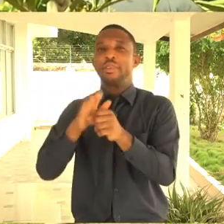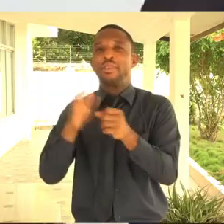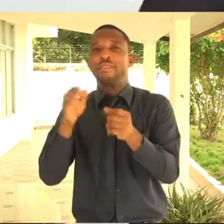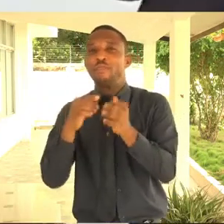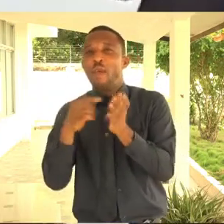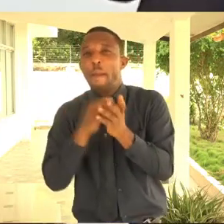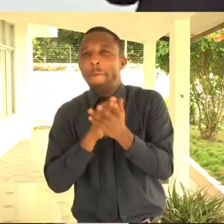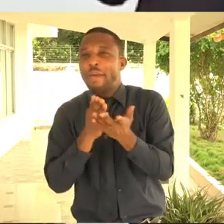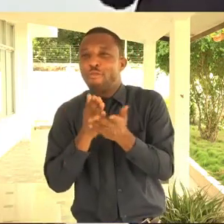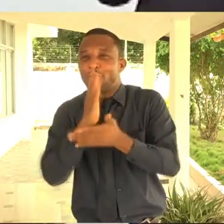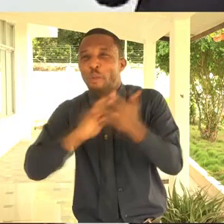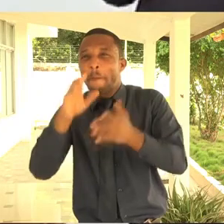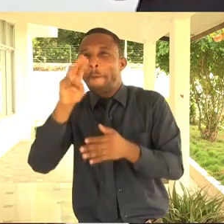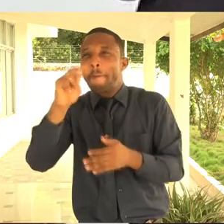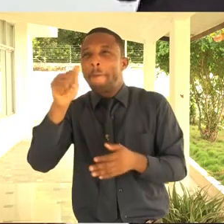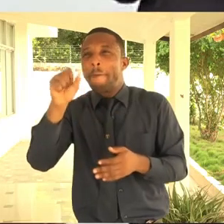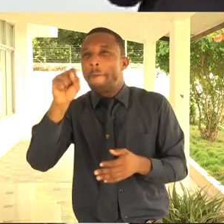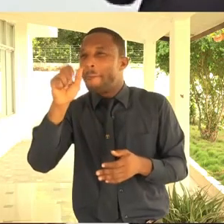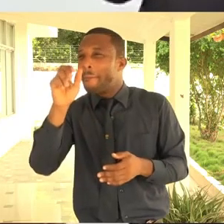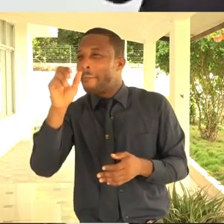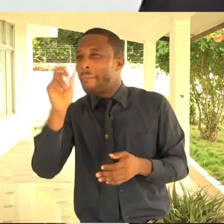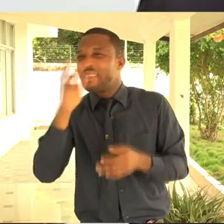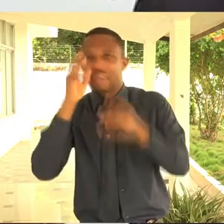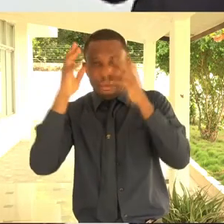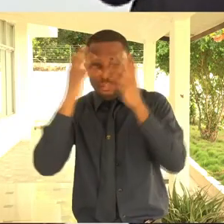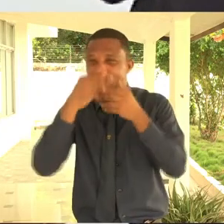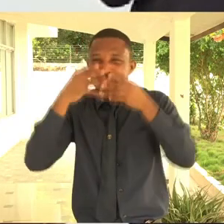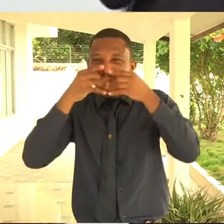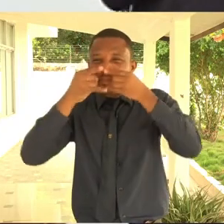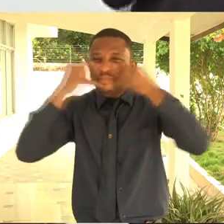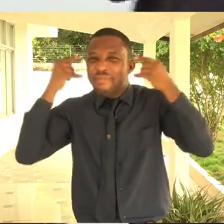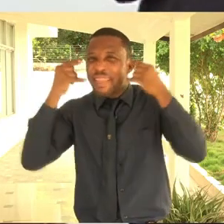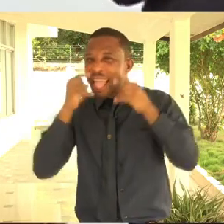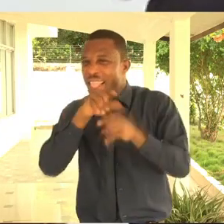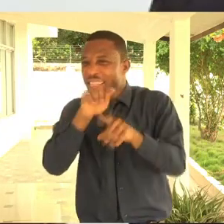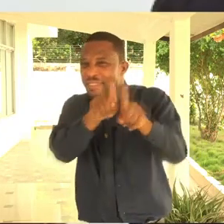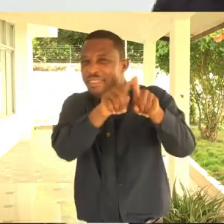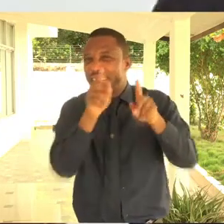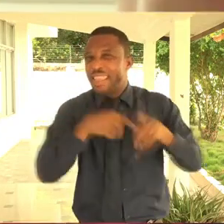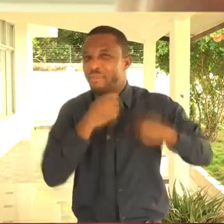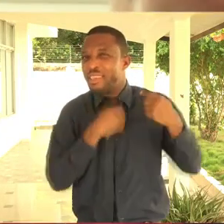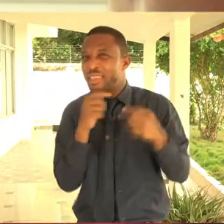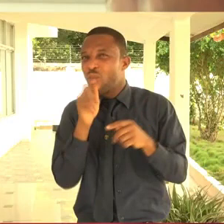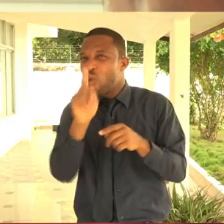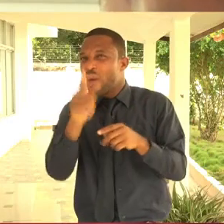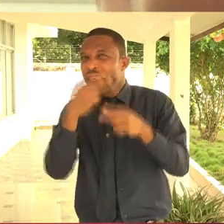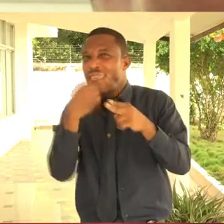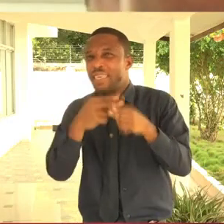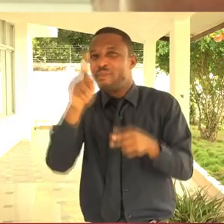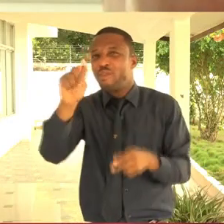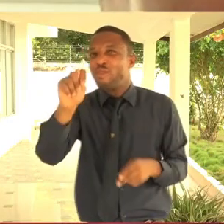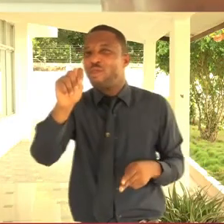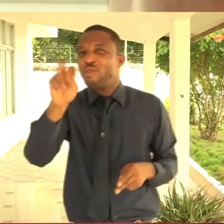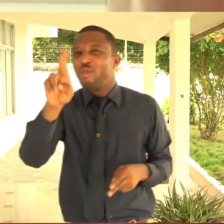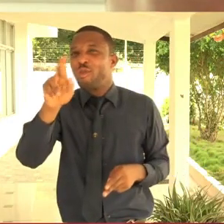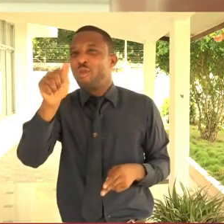up until now. We have not received them. However, have spoken to a friend who is into local mask making and I have